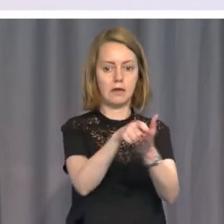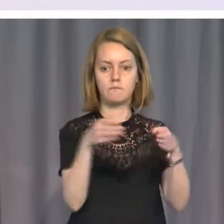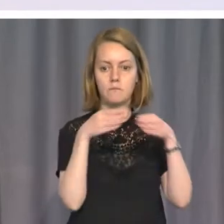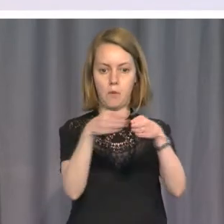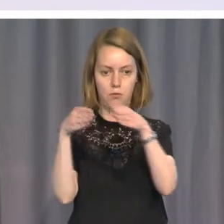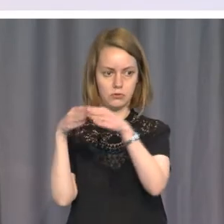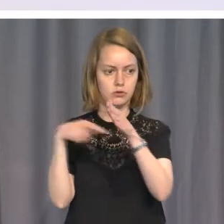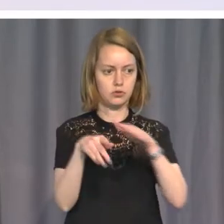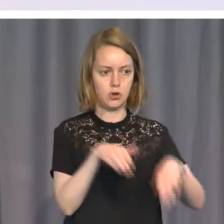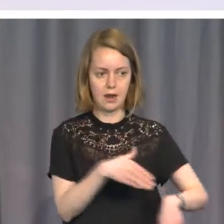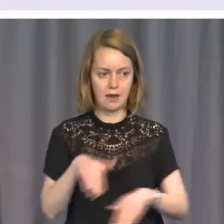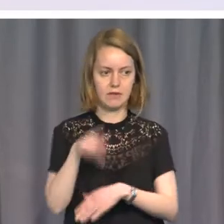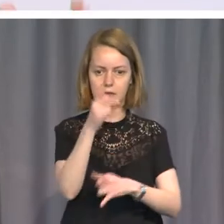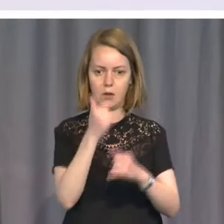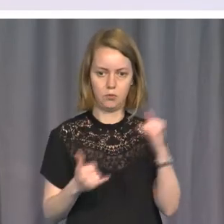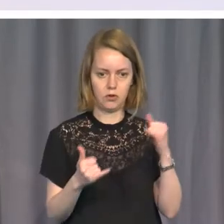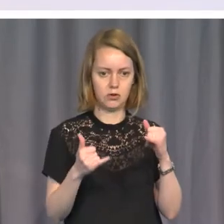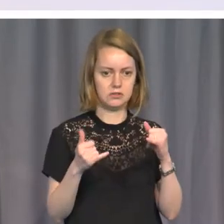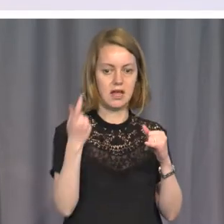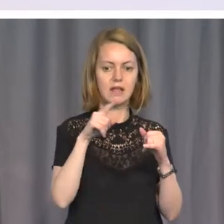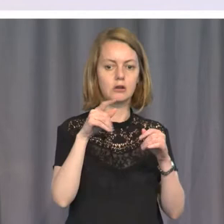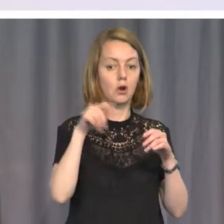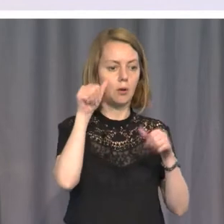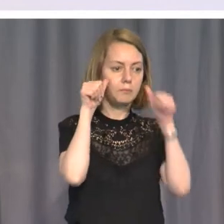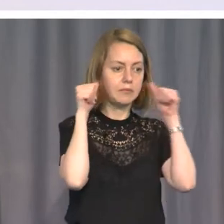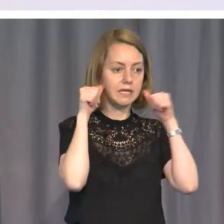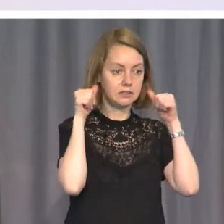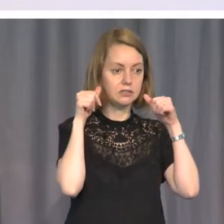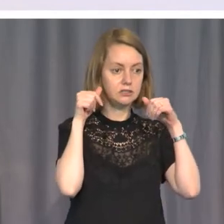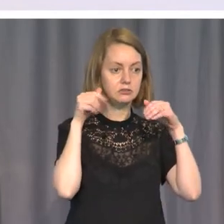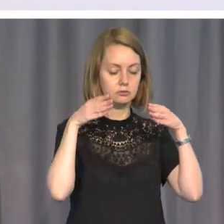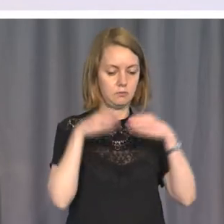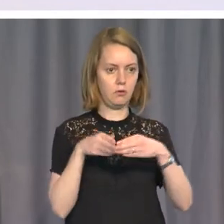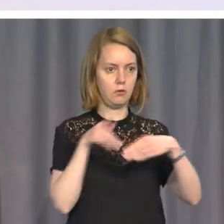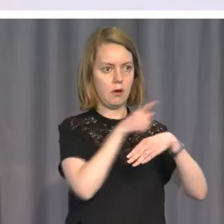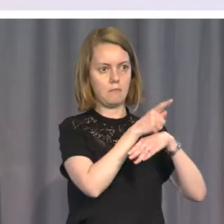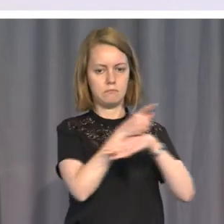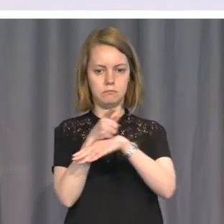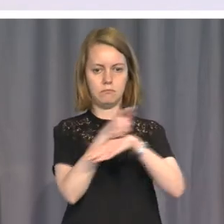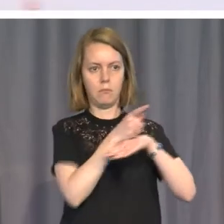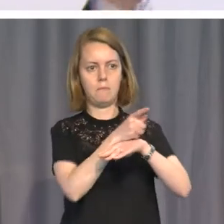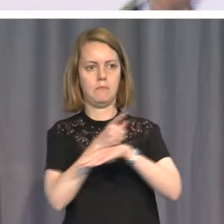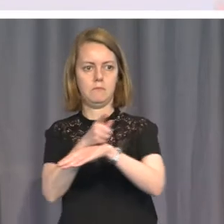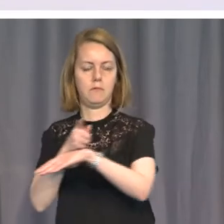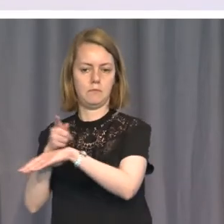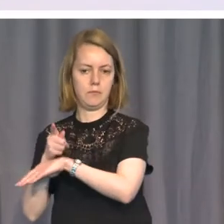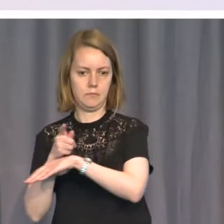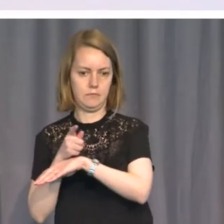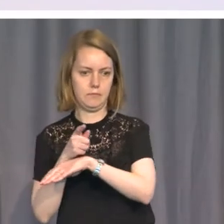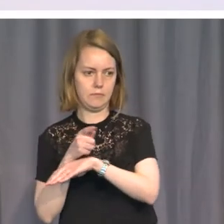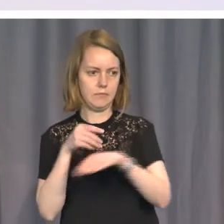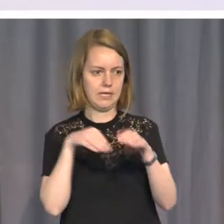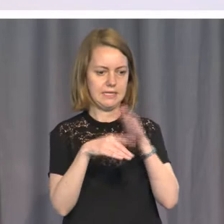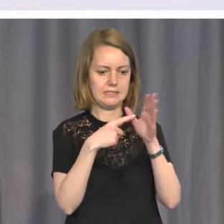played the worst part. They just stood offshore bombarding and shelling people in this vast